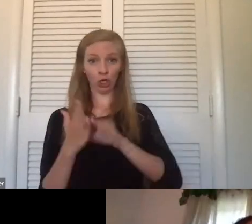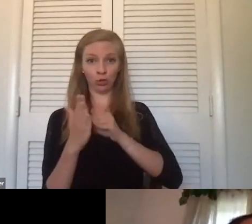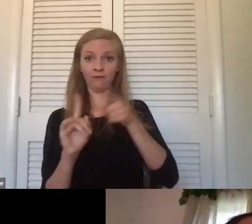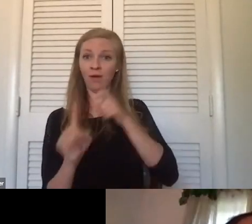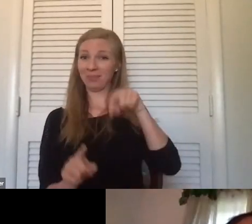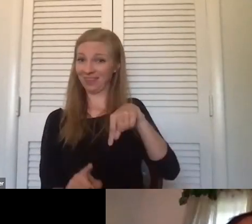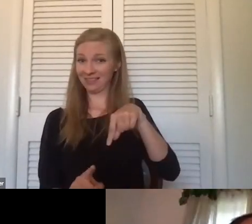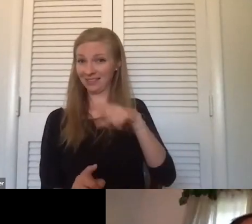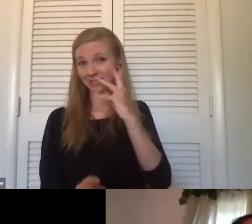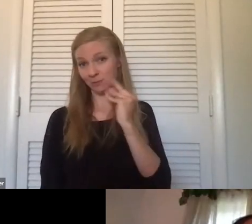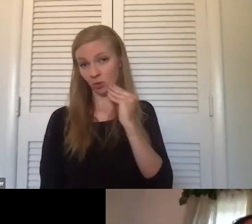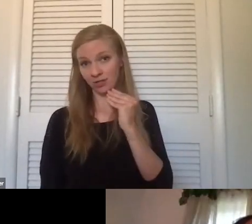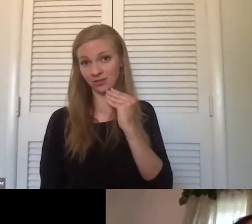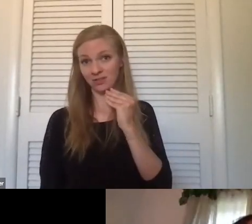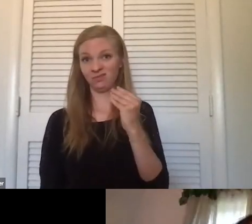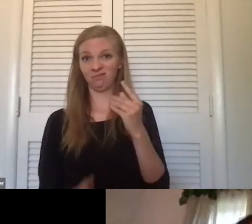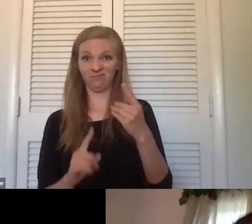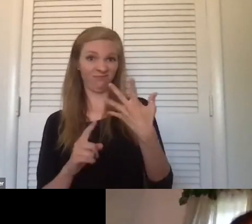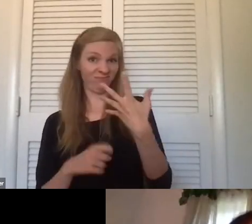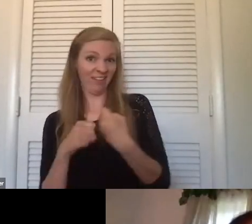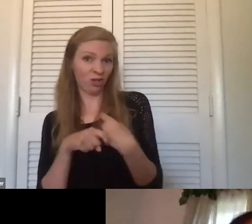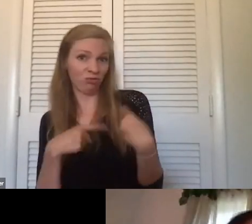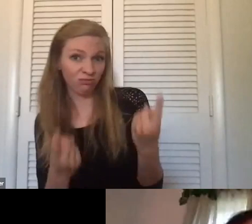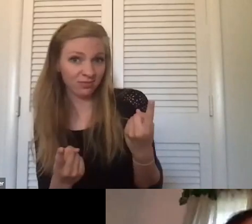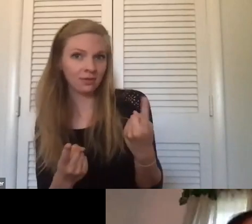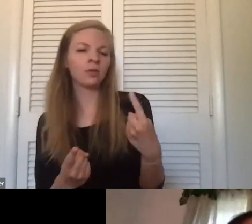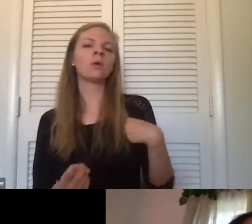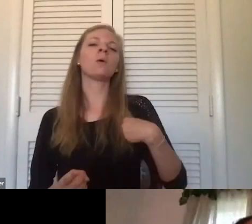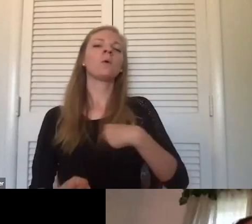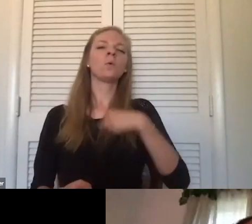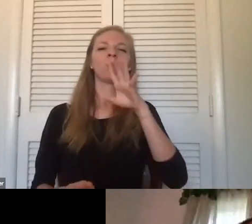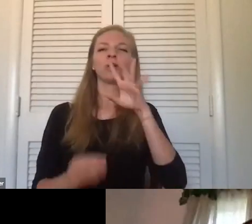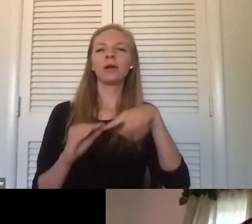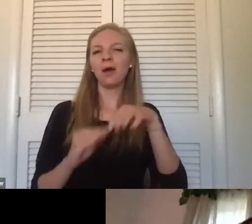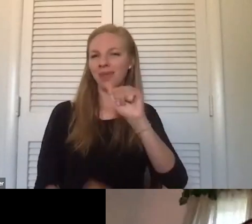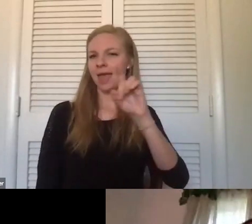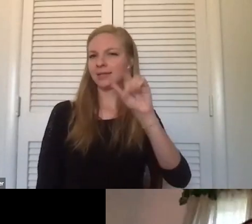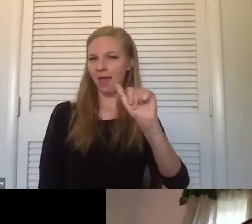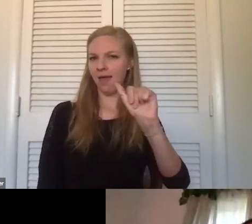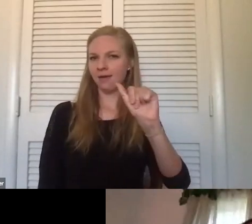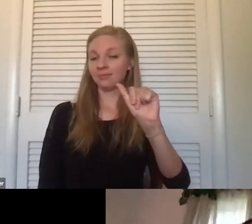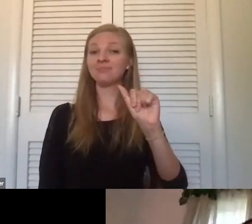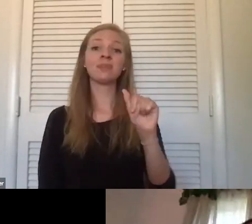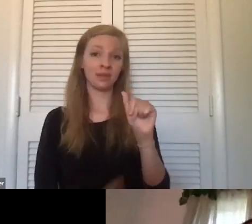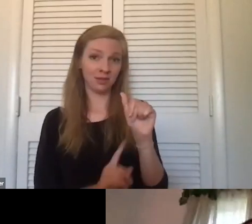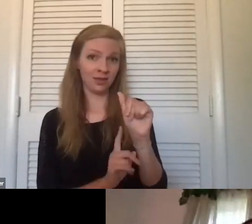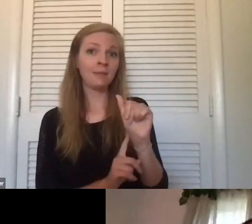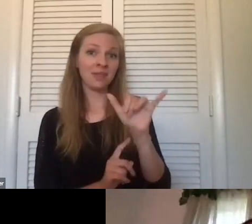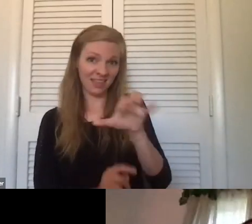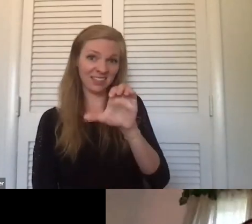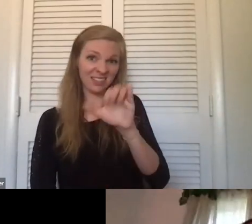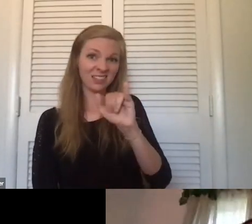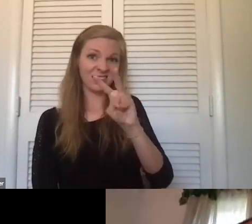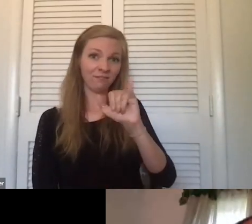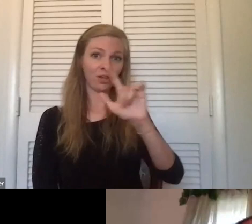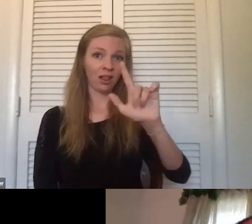experience in this five years is we talk about the ADA and it is, it's a civil issue. Um,